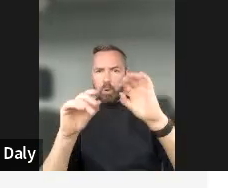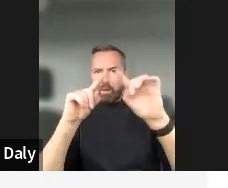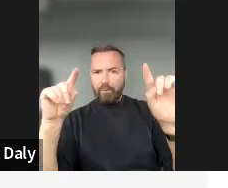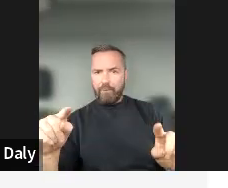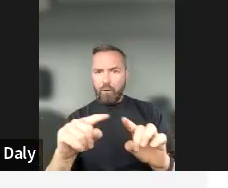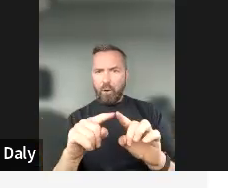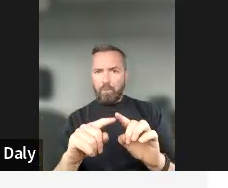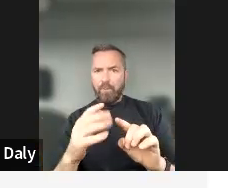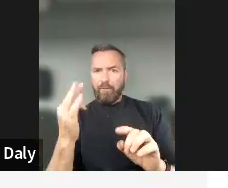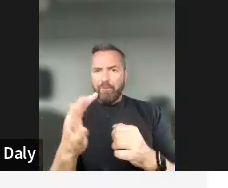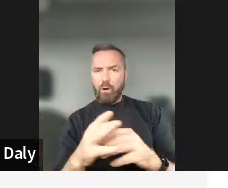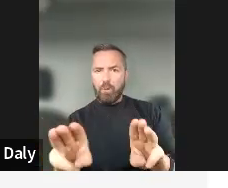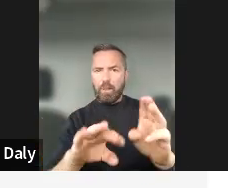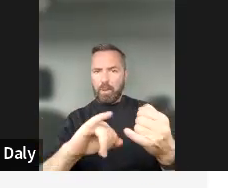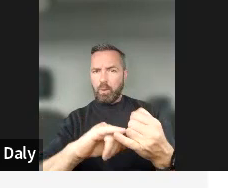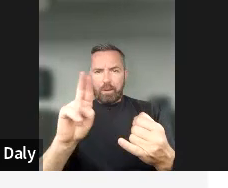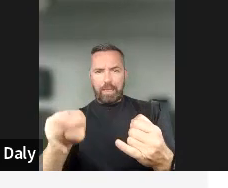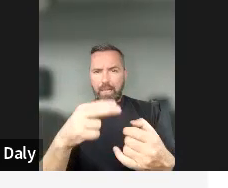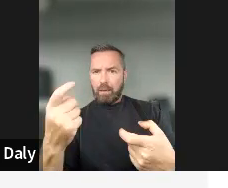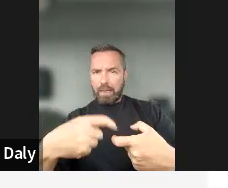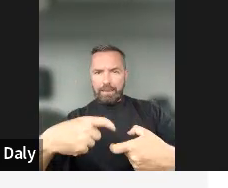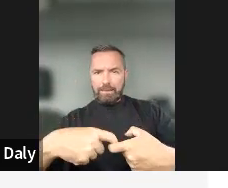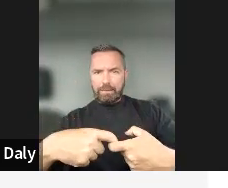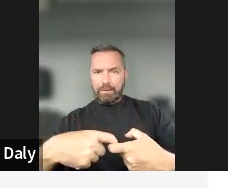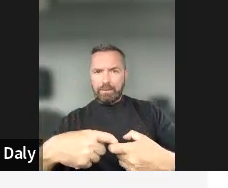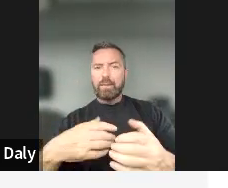can send it out to them. Yes, absolutely. No problem. Great.